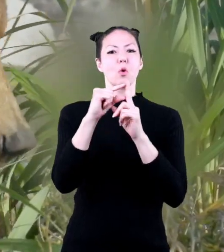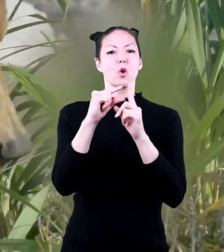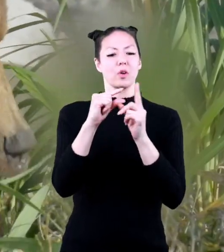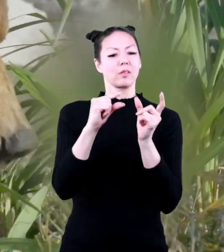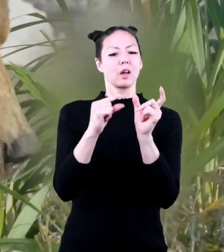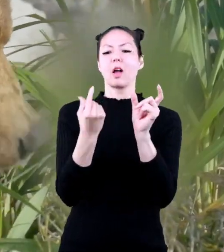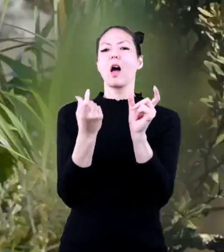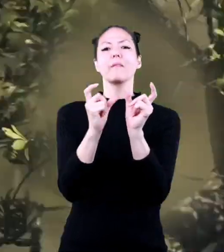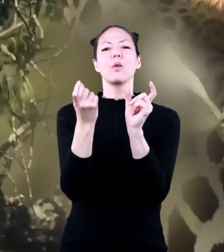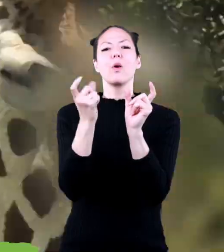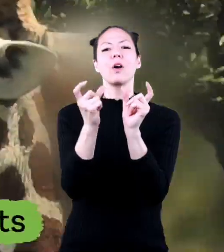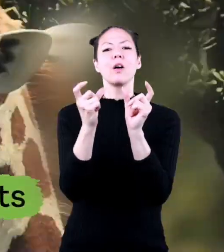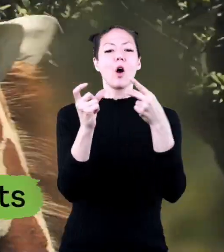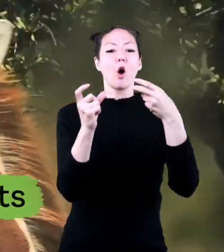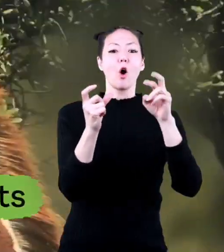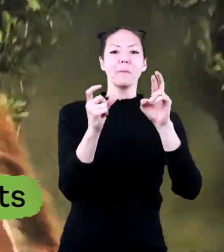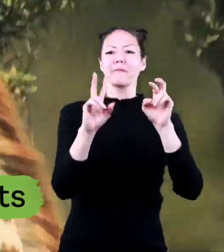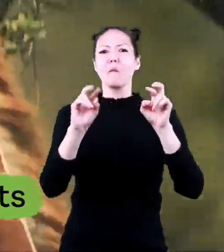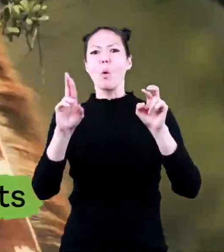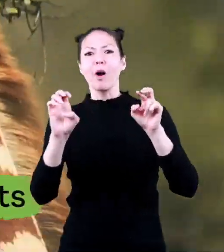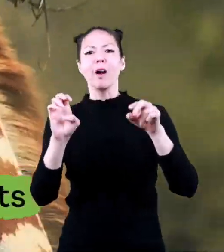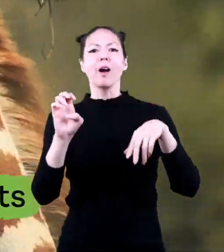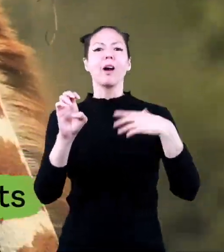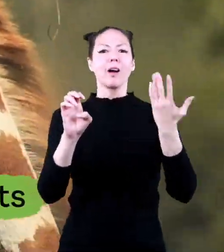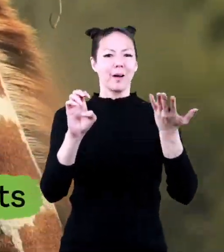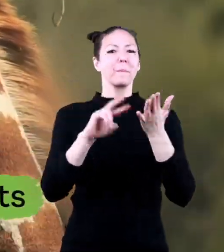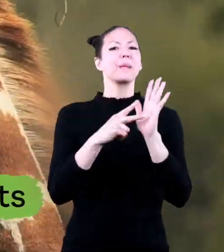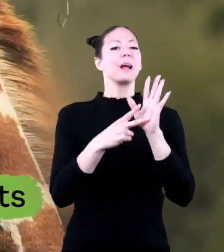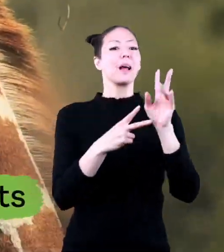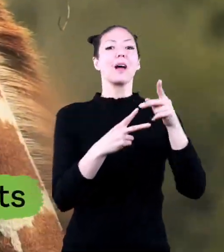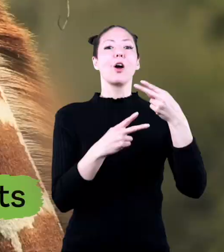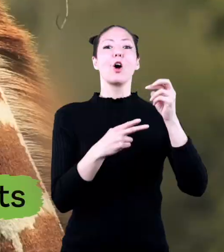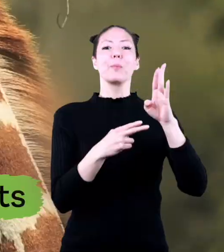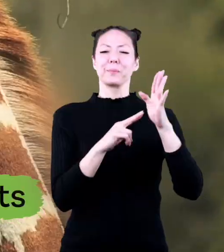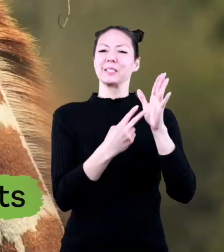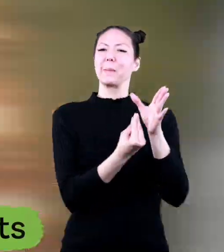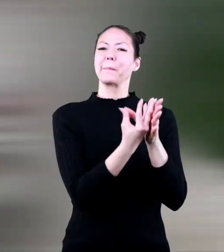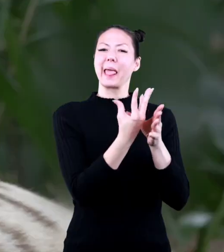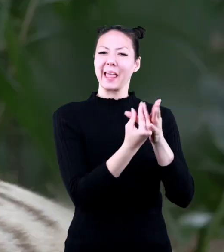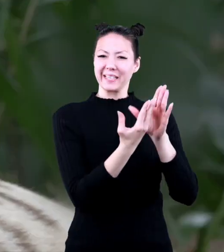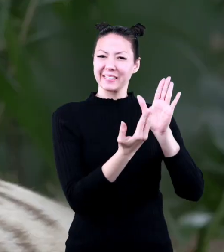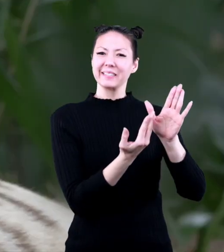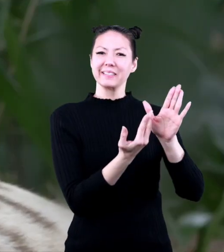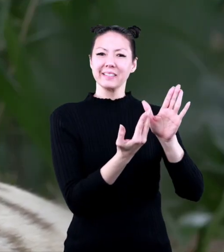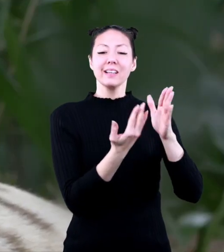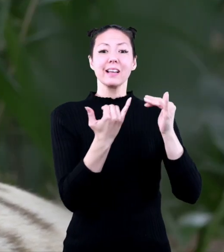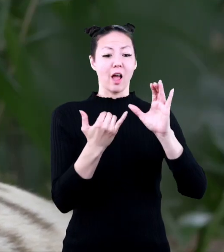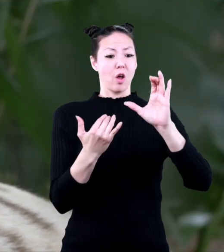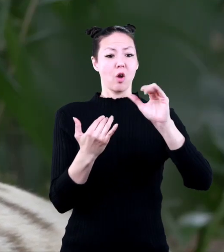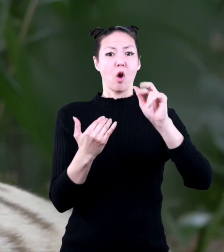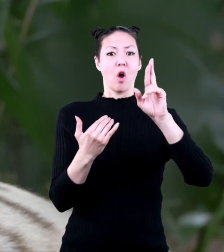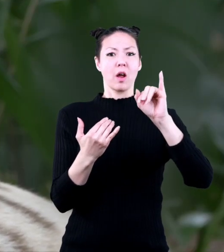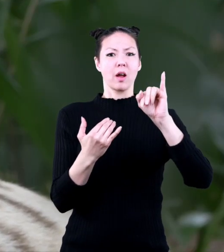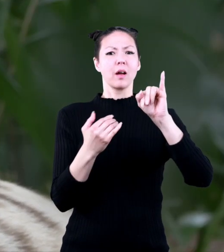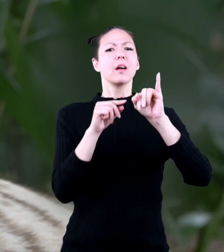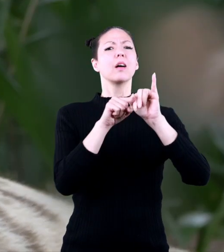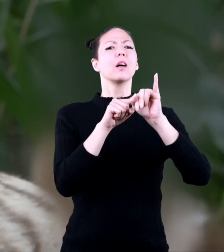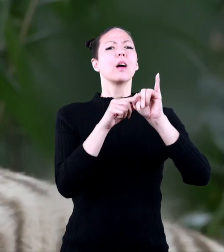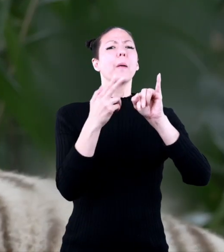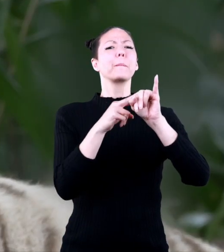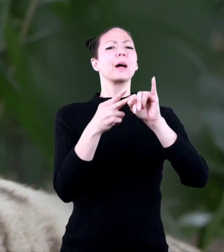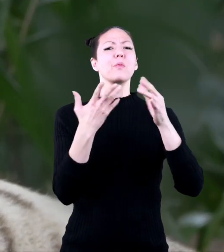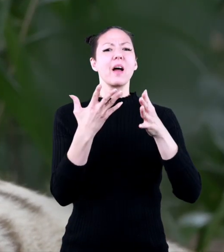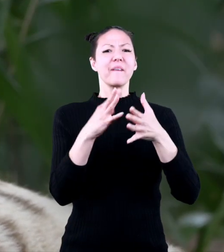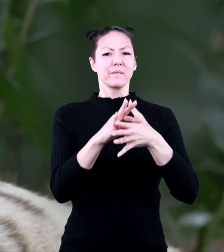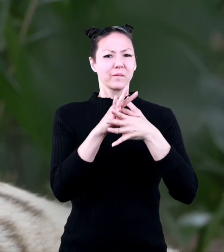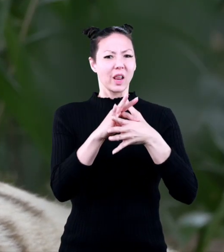parts of the words, erbe, which means plants, karne, which means meat or